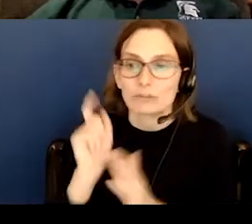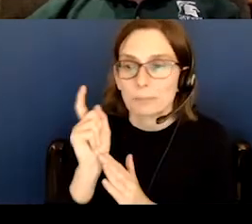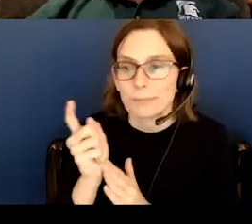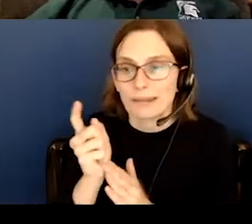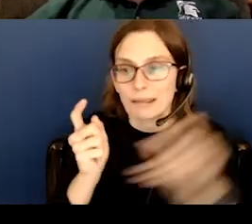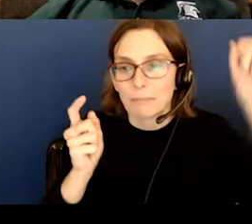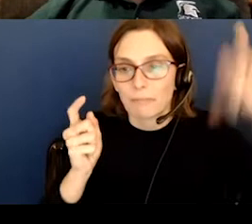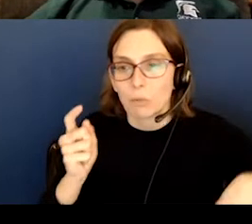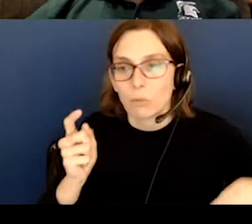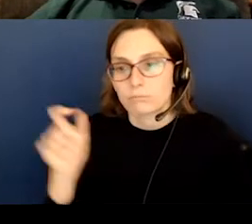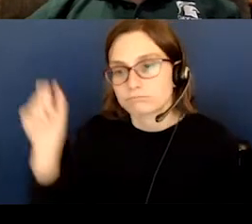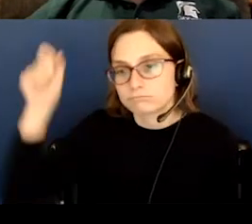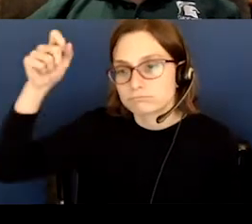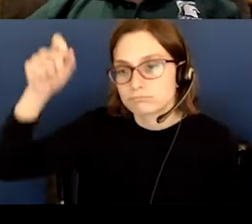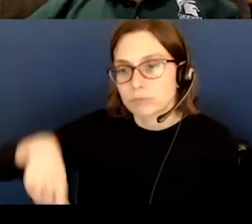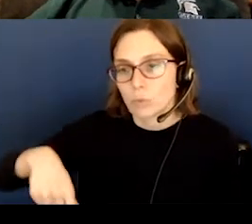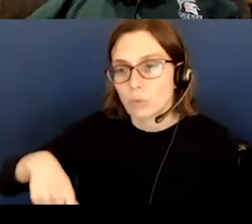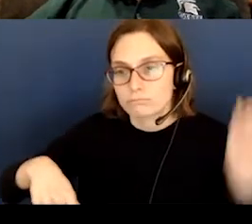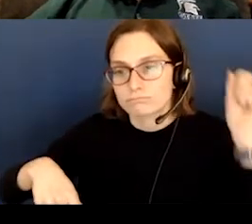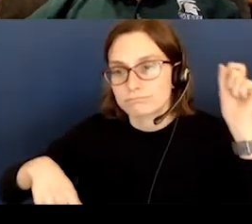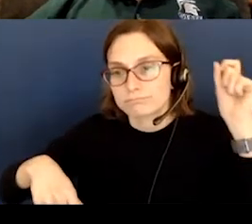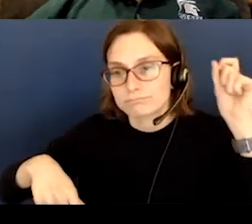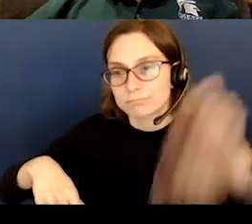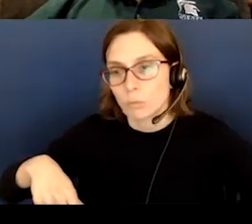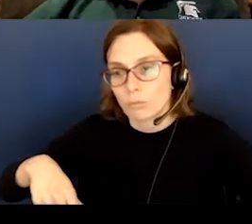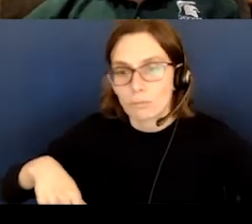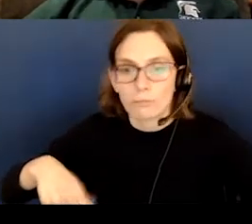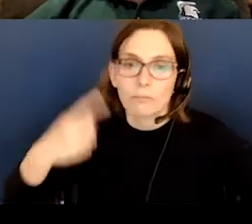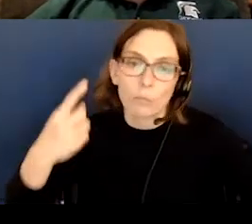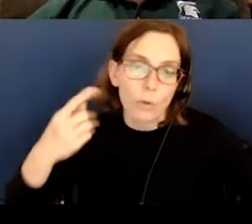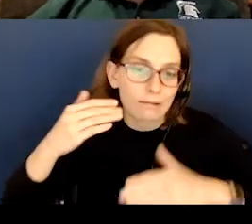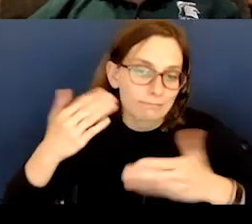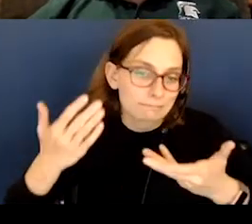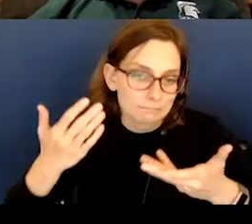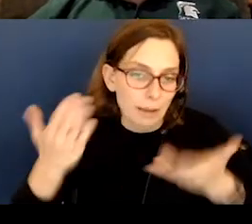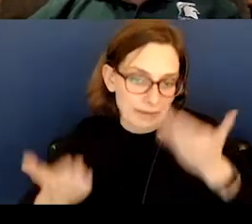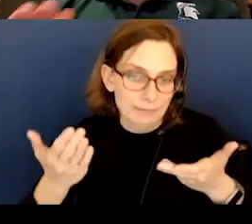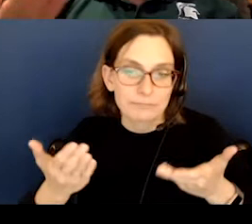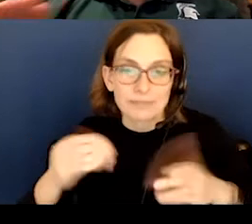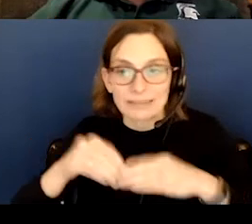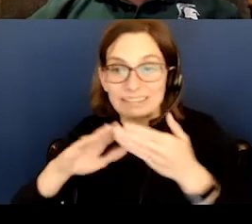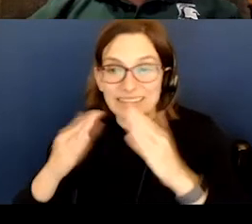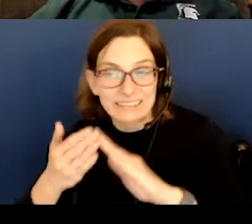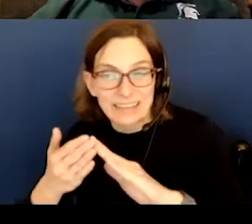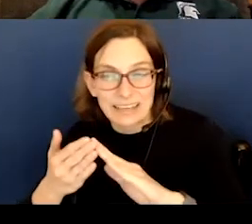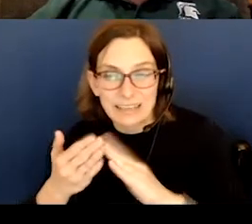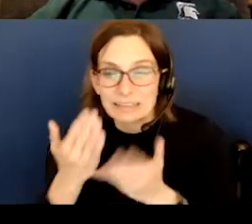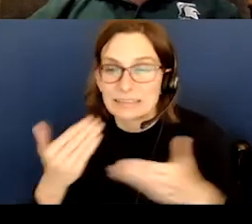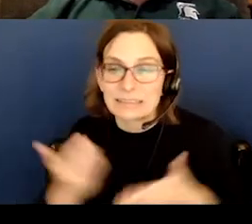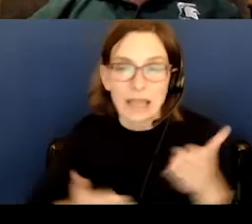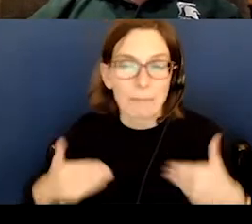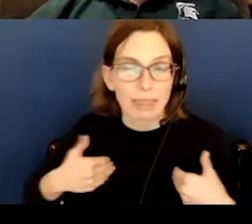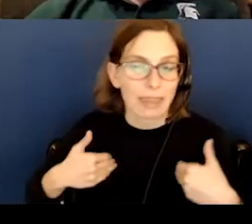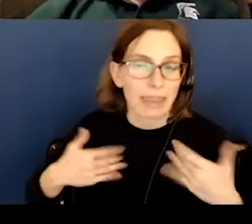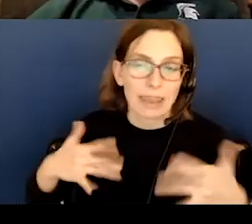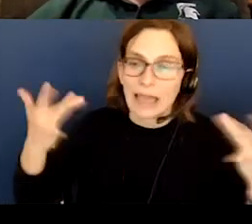minute or maybe even less. Um, and if you're in the city where the skies are a little bright, you won't see the faint ones. You'll only